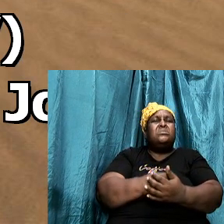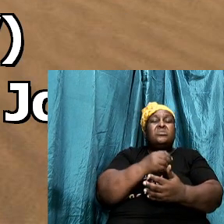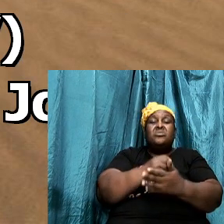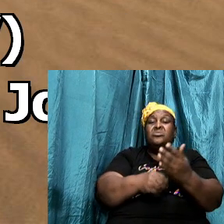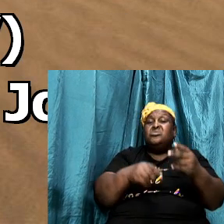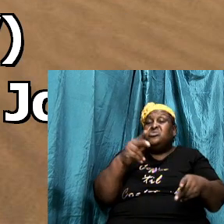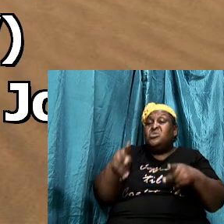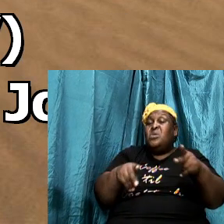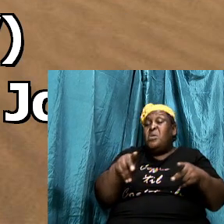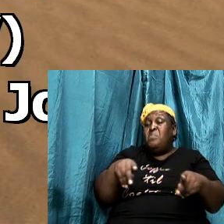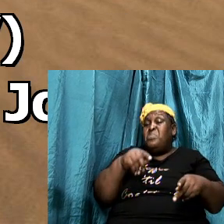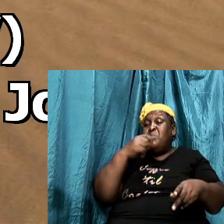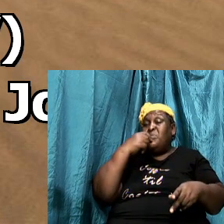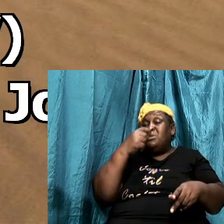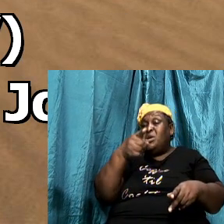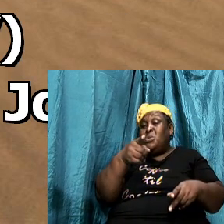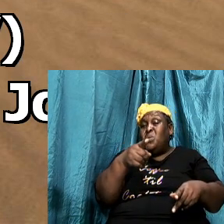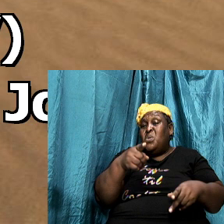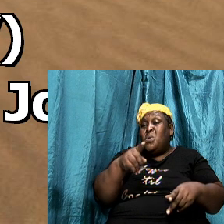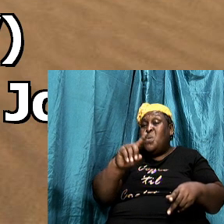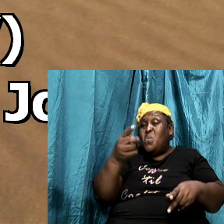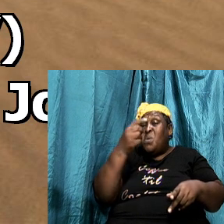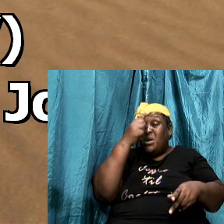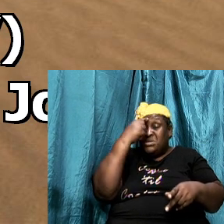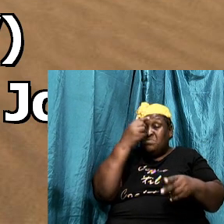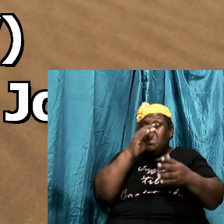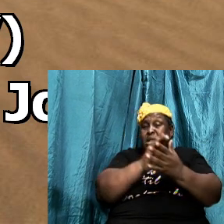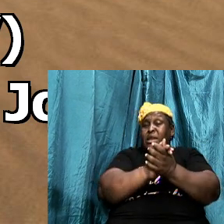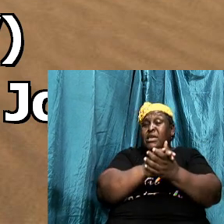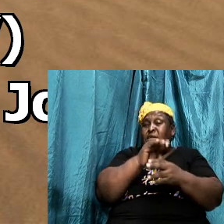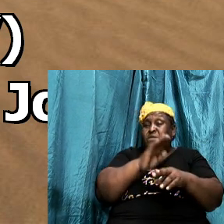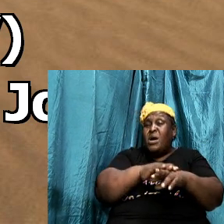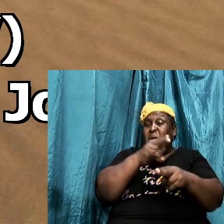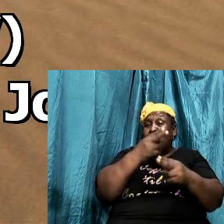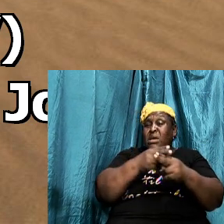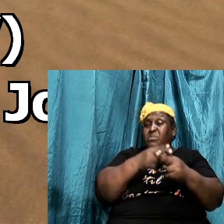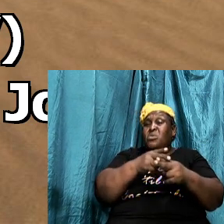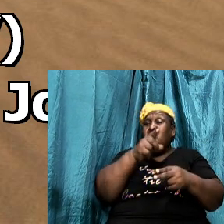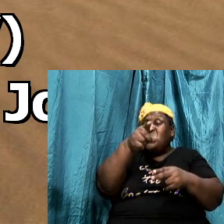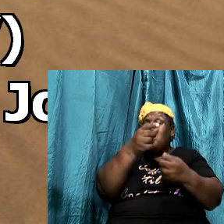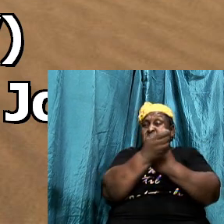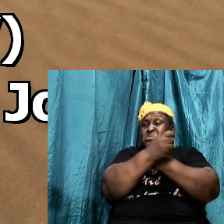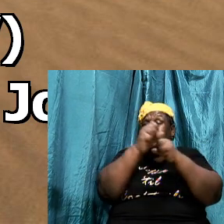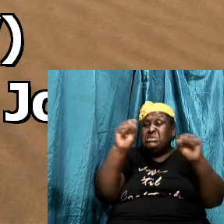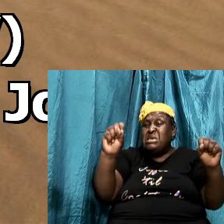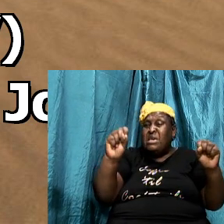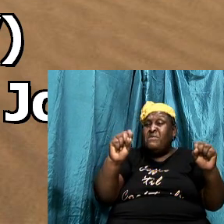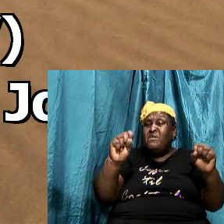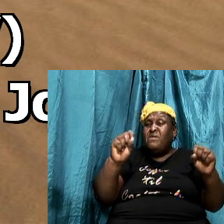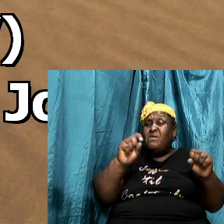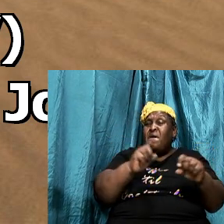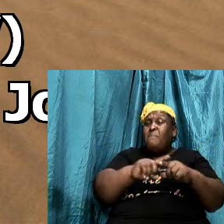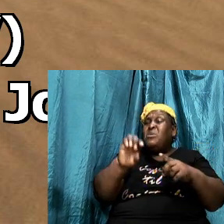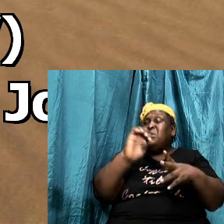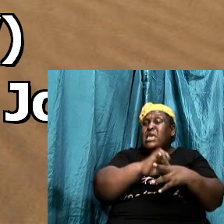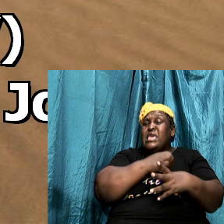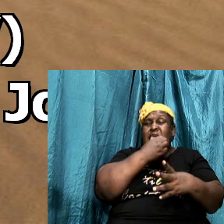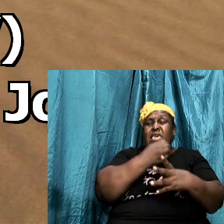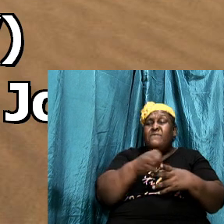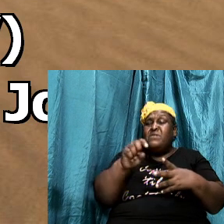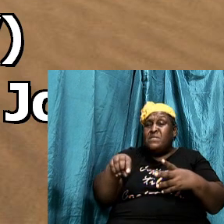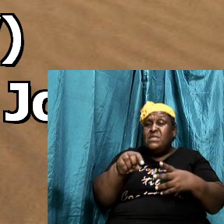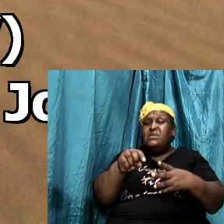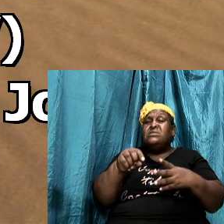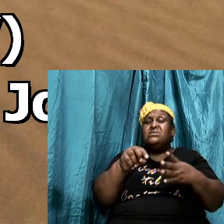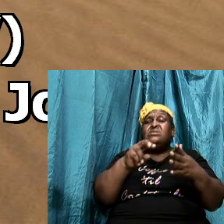believe on Jesus once you believe on his name then you are saved but even this passage to